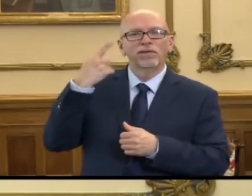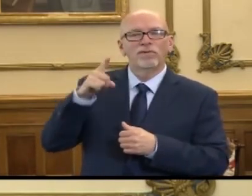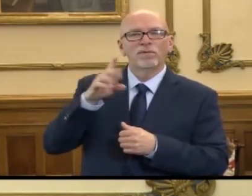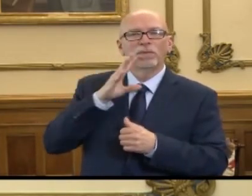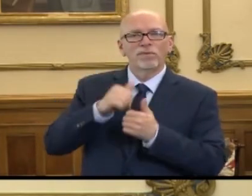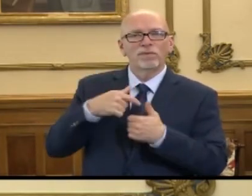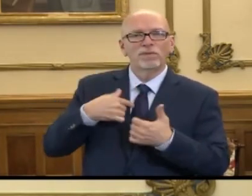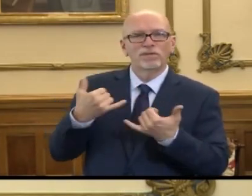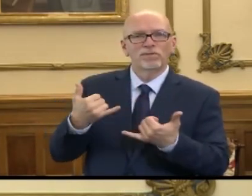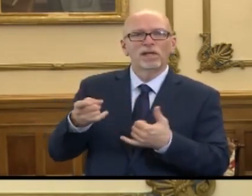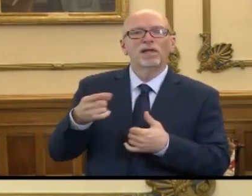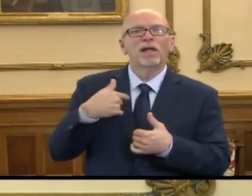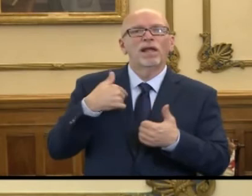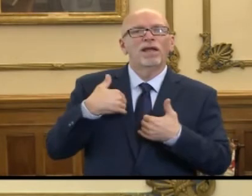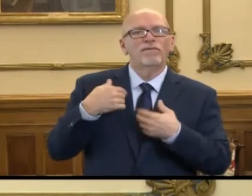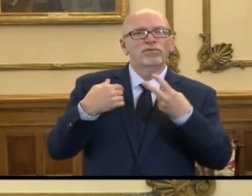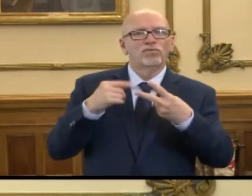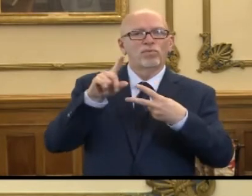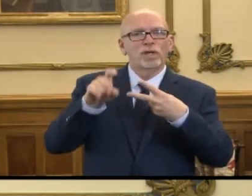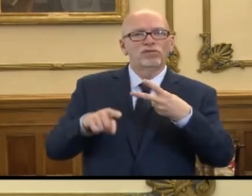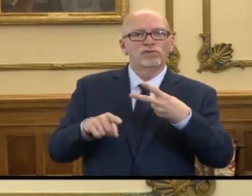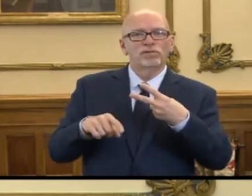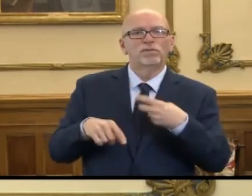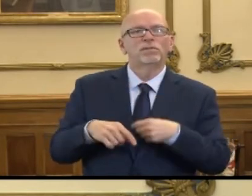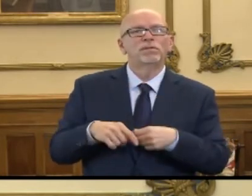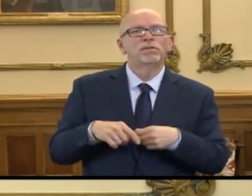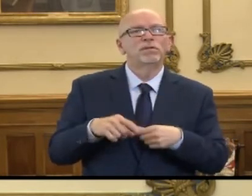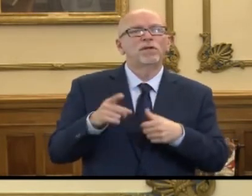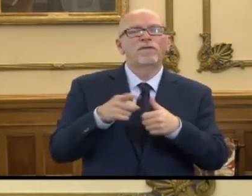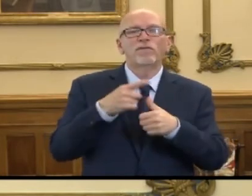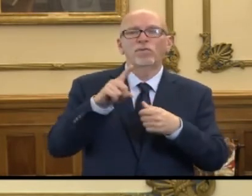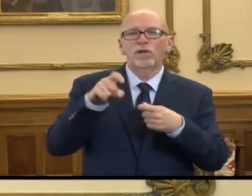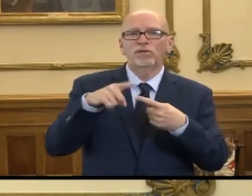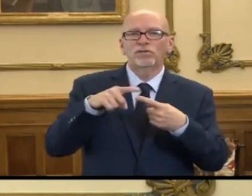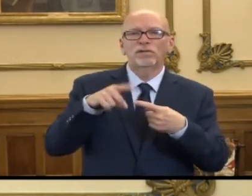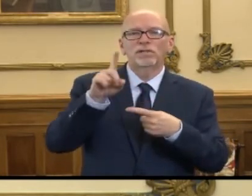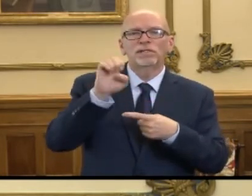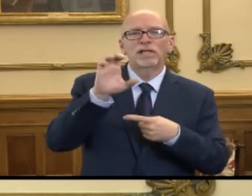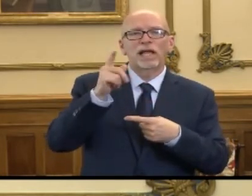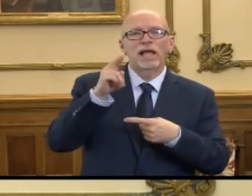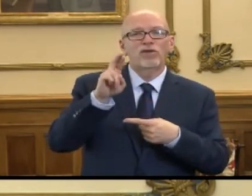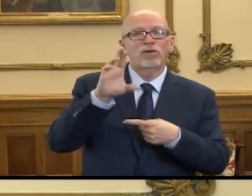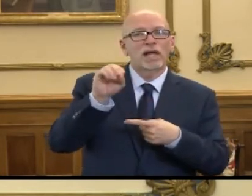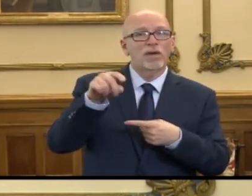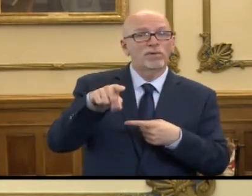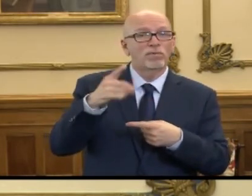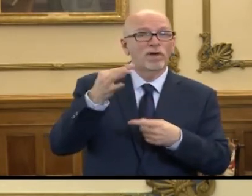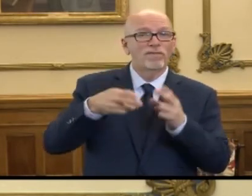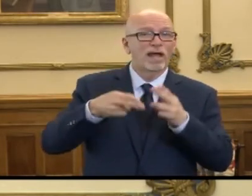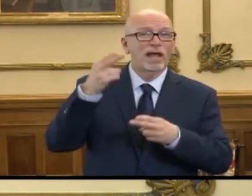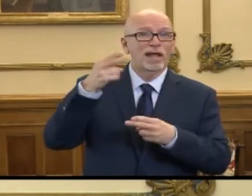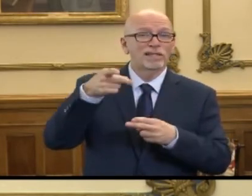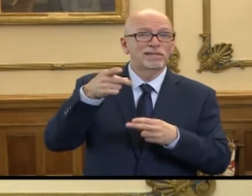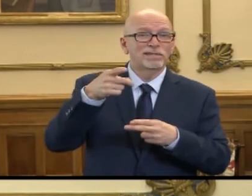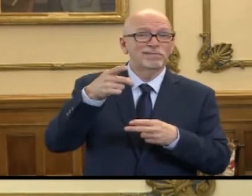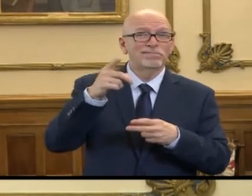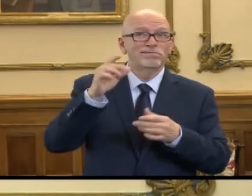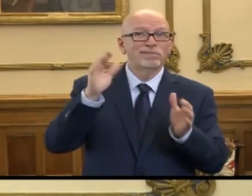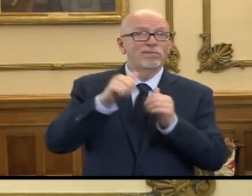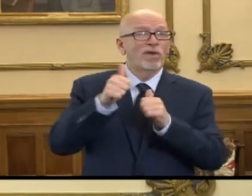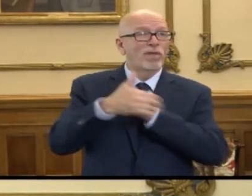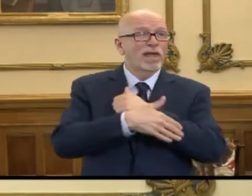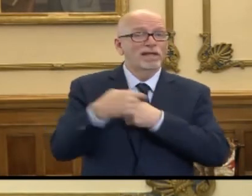speaking with me today. I have two questions. My first question, with Decatur County being the highest per capital county since